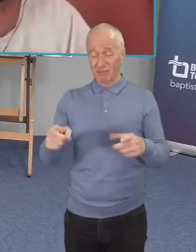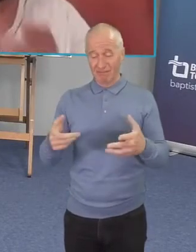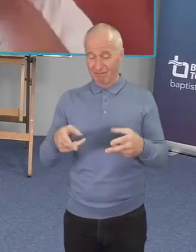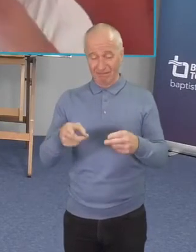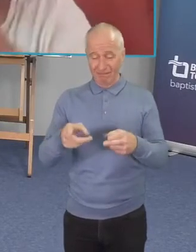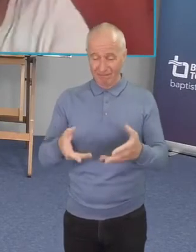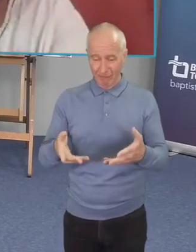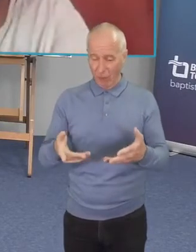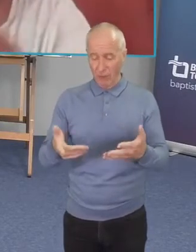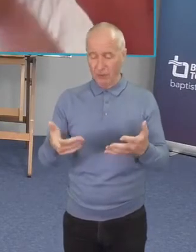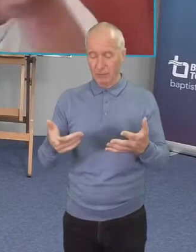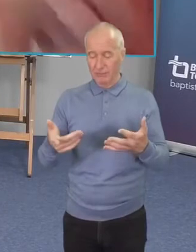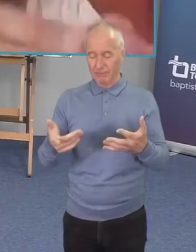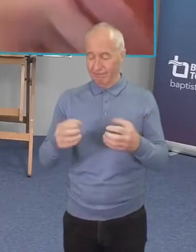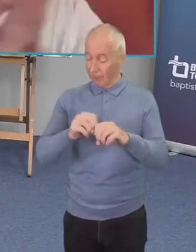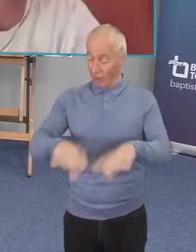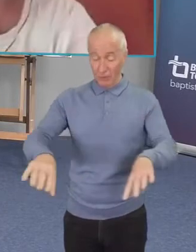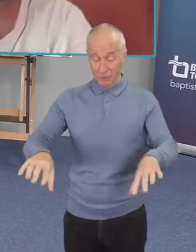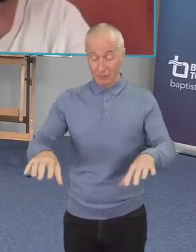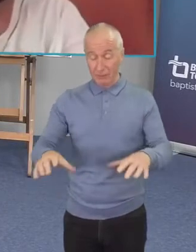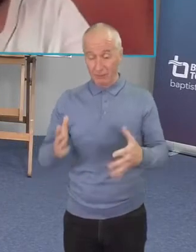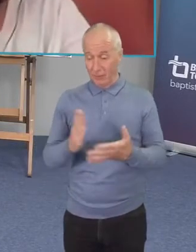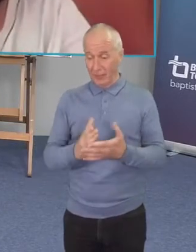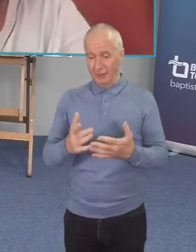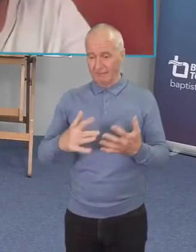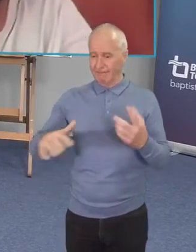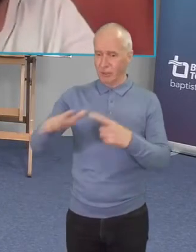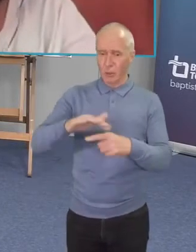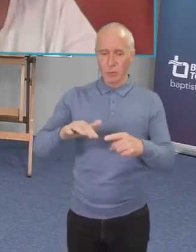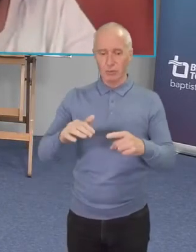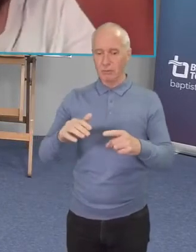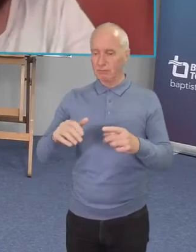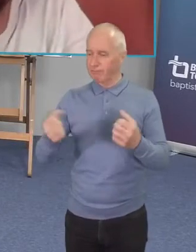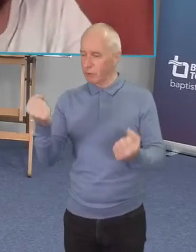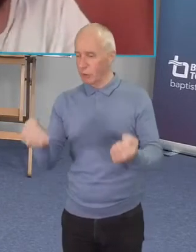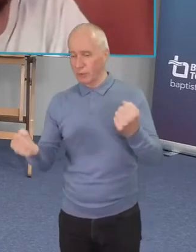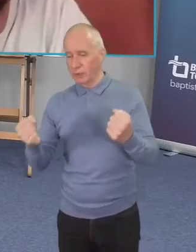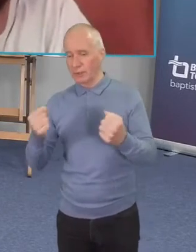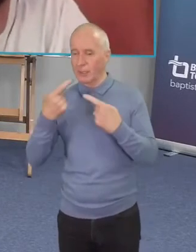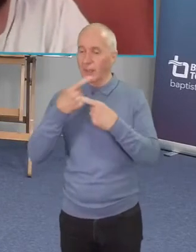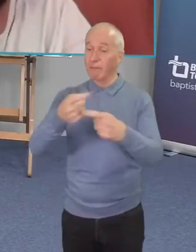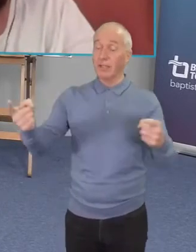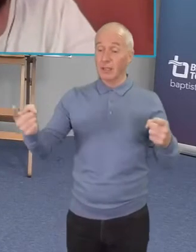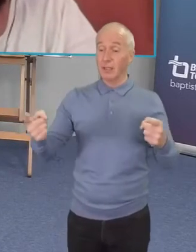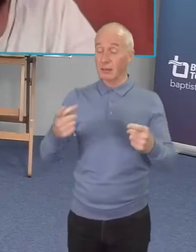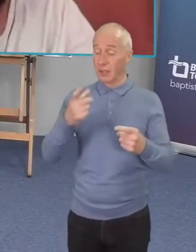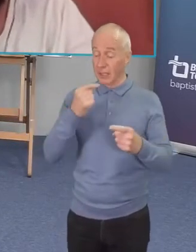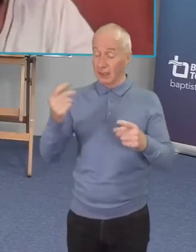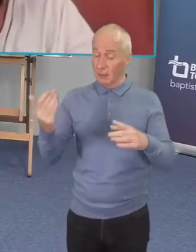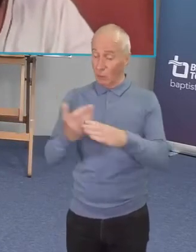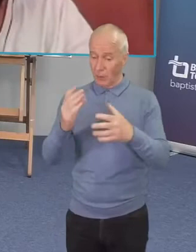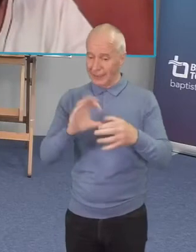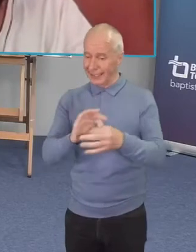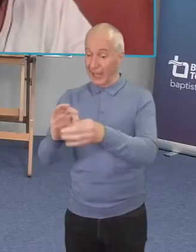mission where social justice and evangelism not only can go together but have to go together